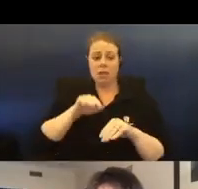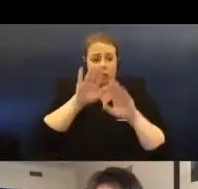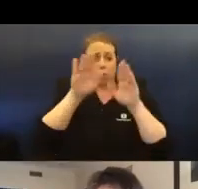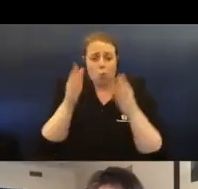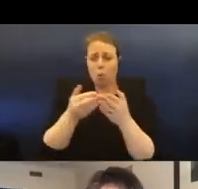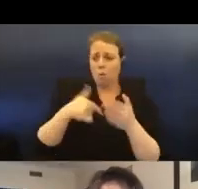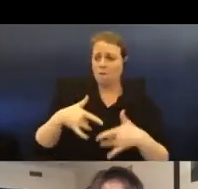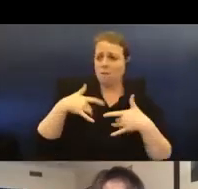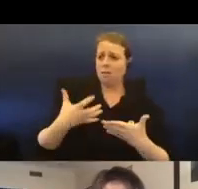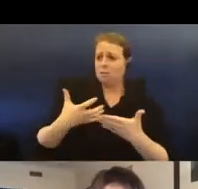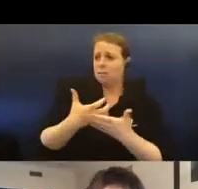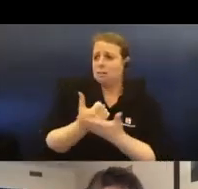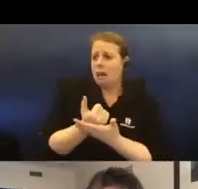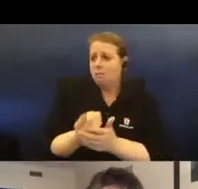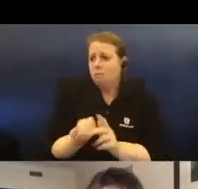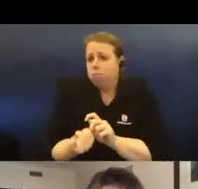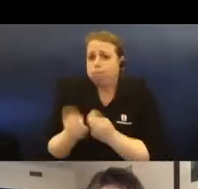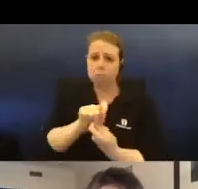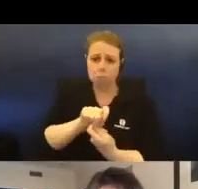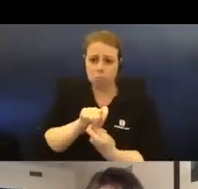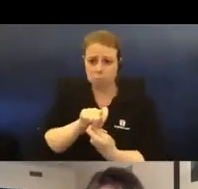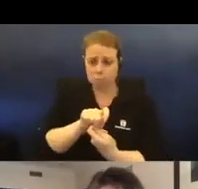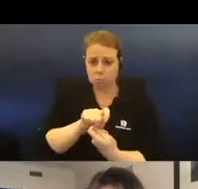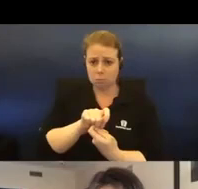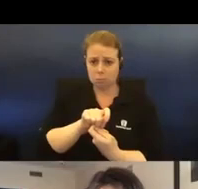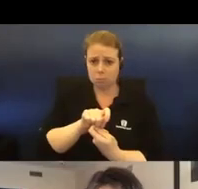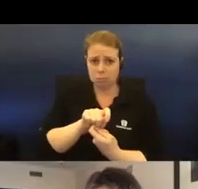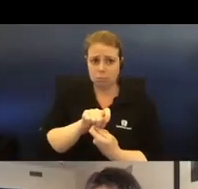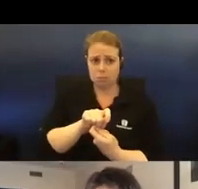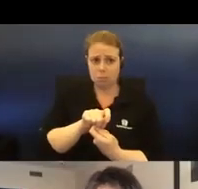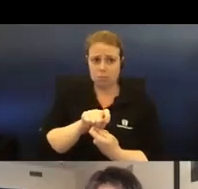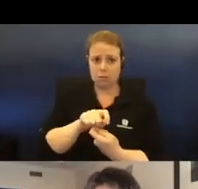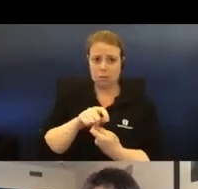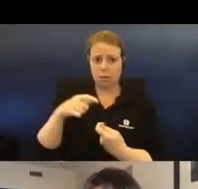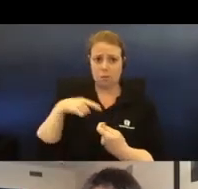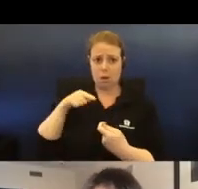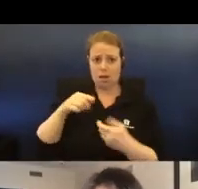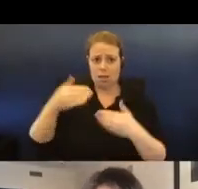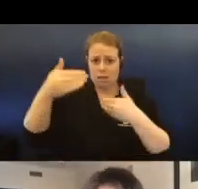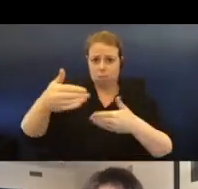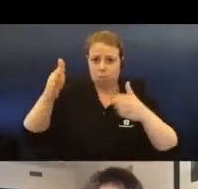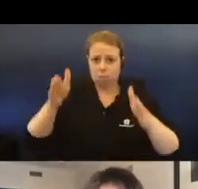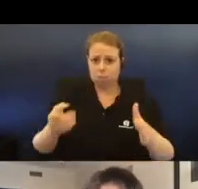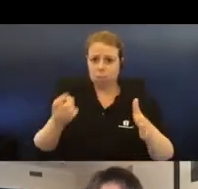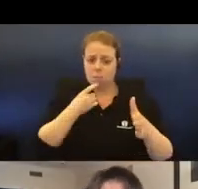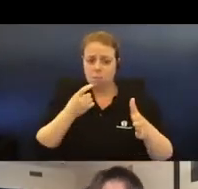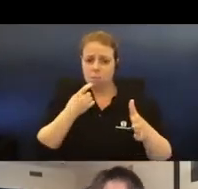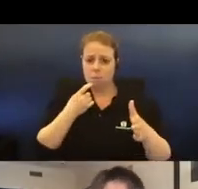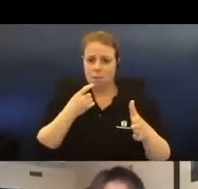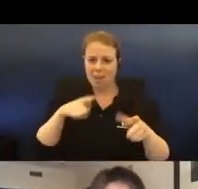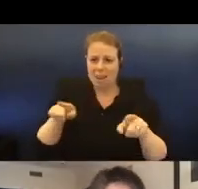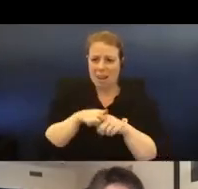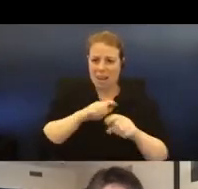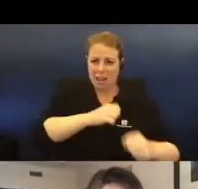children into was transformed by the brutal presence of ball arts, giving an overt military atmosphere to the places where people live